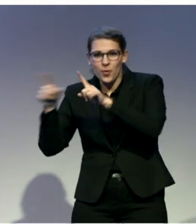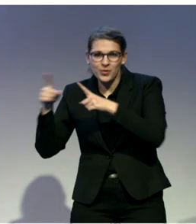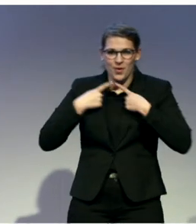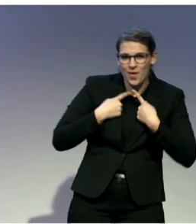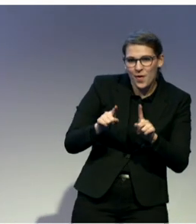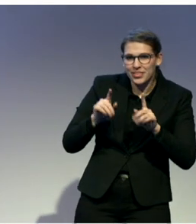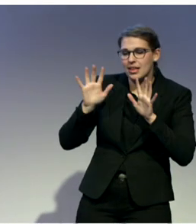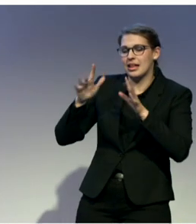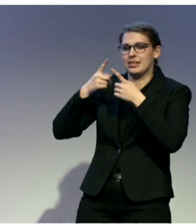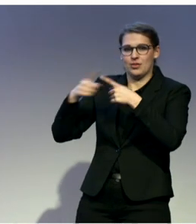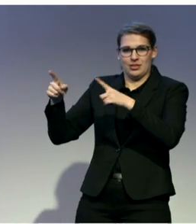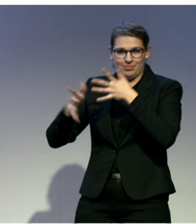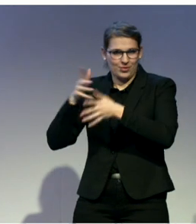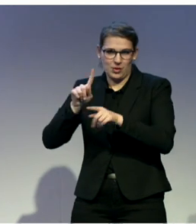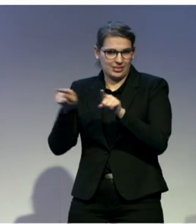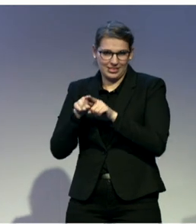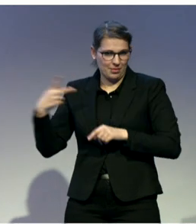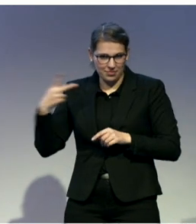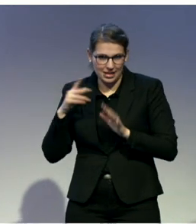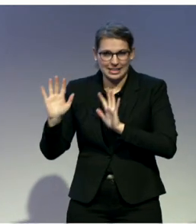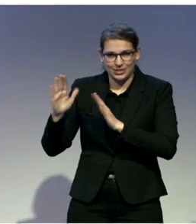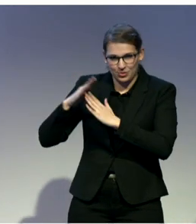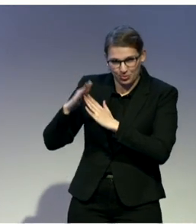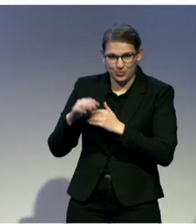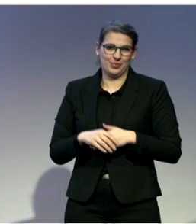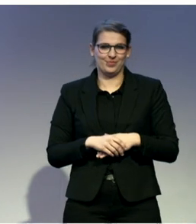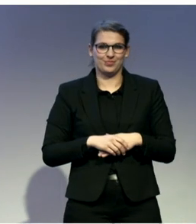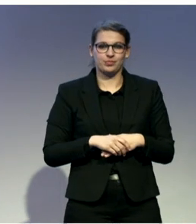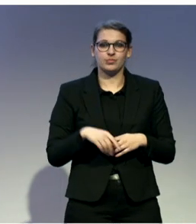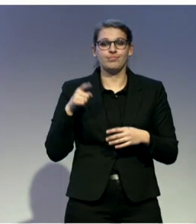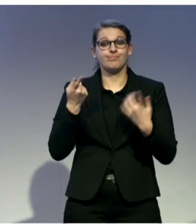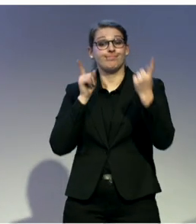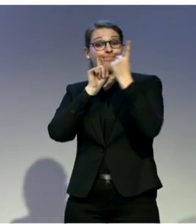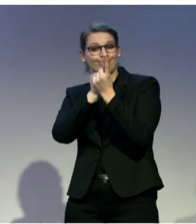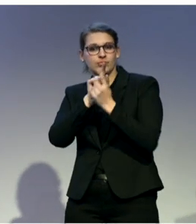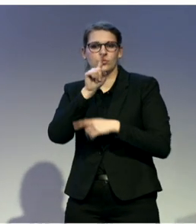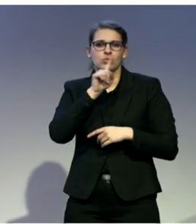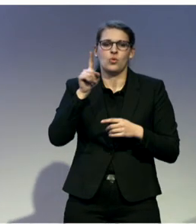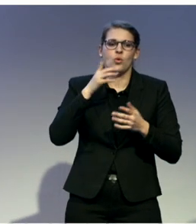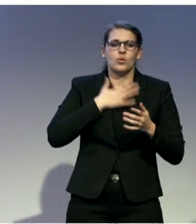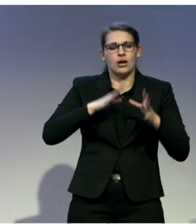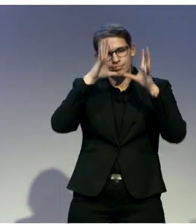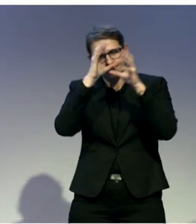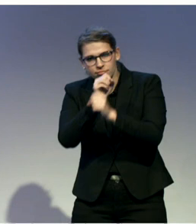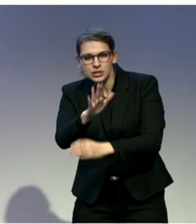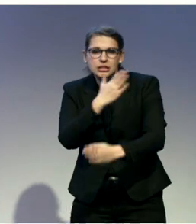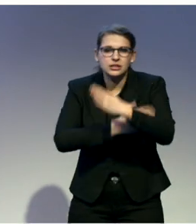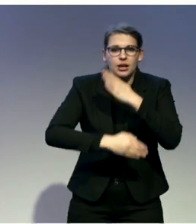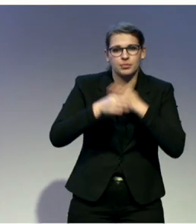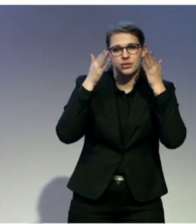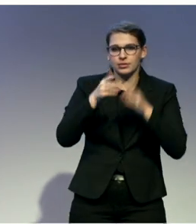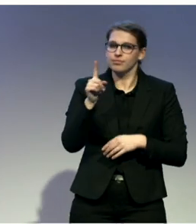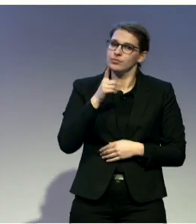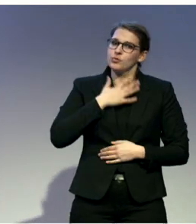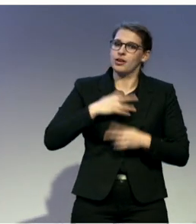behind the disability, making the connection, and then paying it forward. Having the tools to go and spread the word. In the